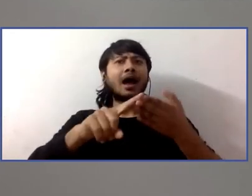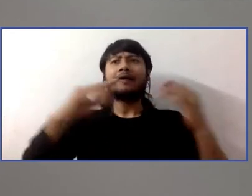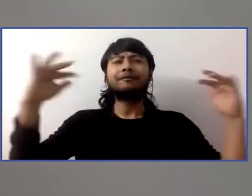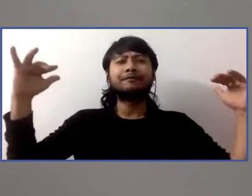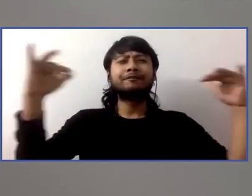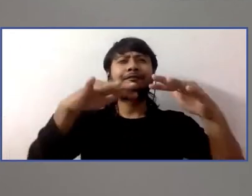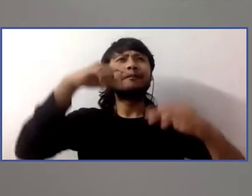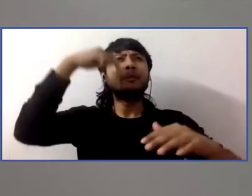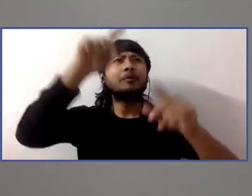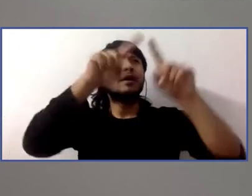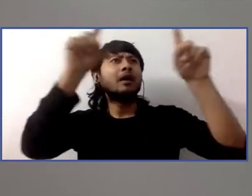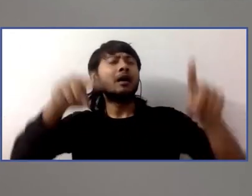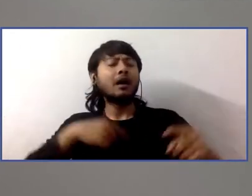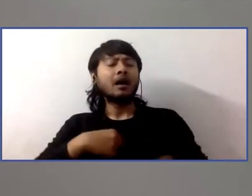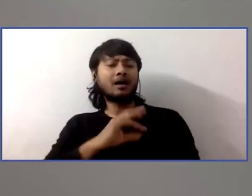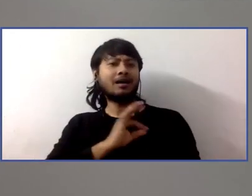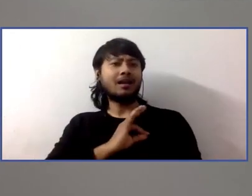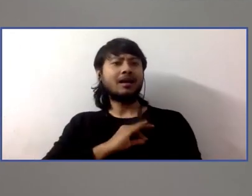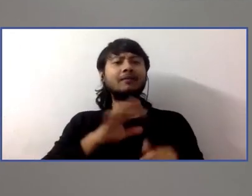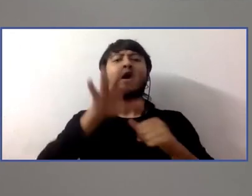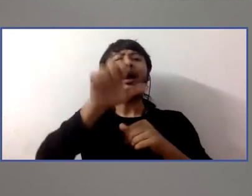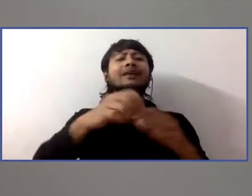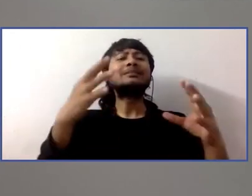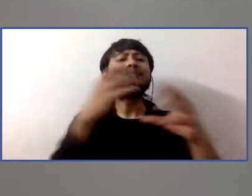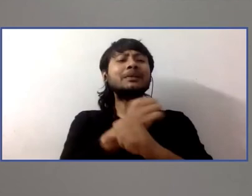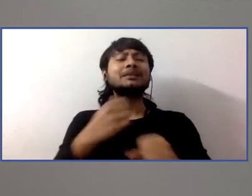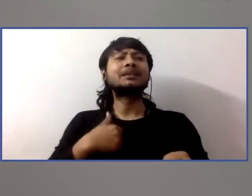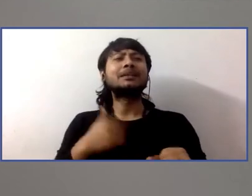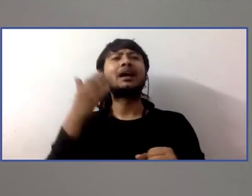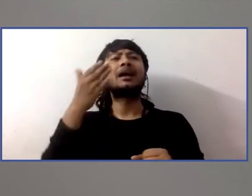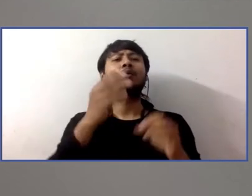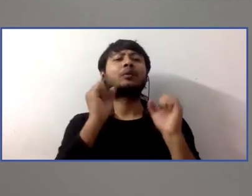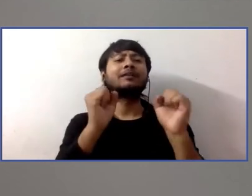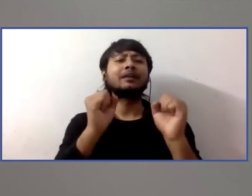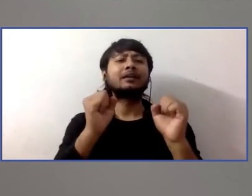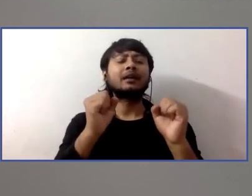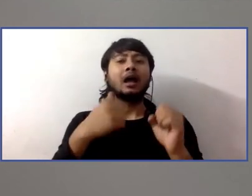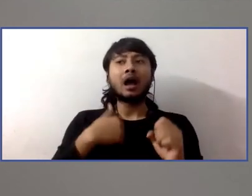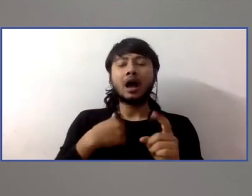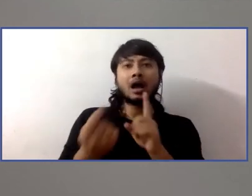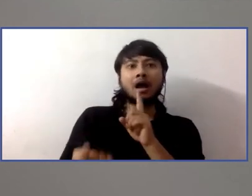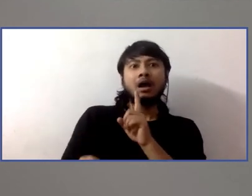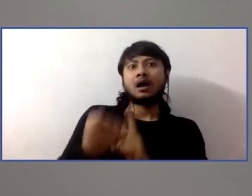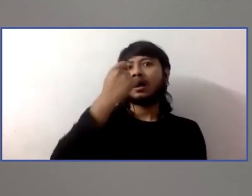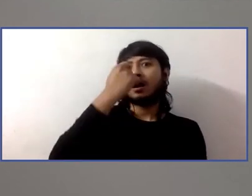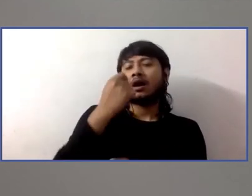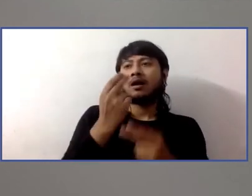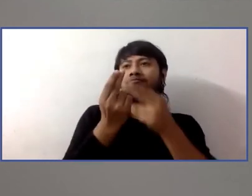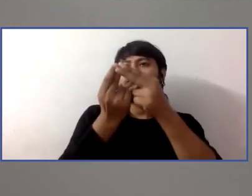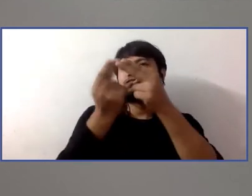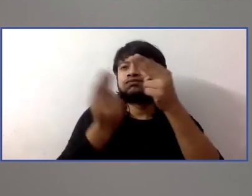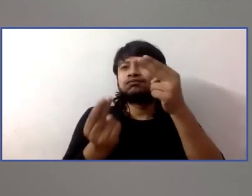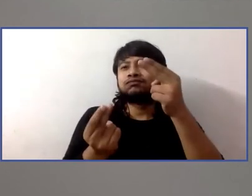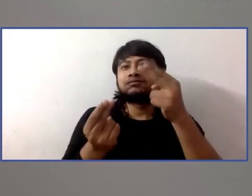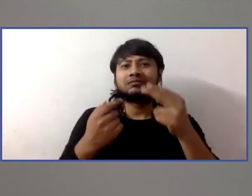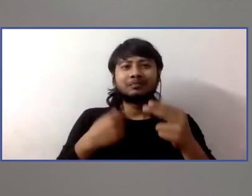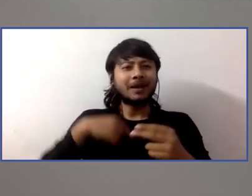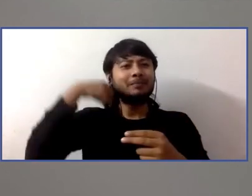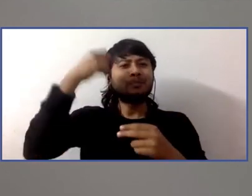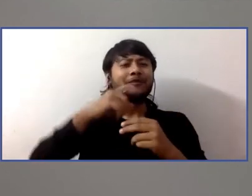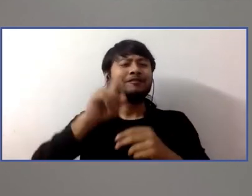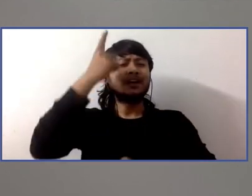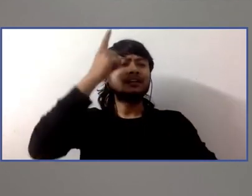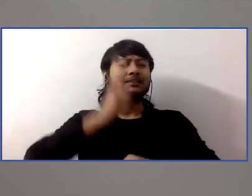because things aren't made accessible for me. So I think it was in that moment, one of the first people to speak at our very first screening really